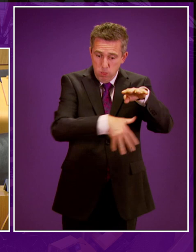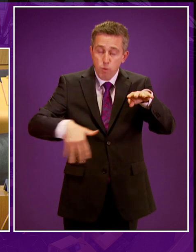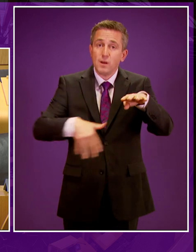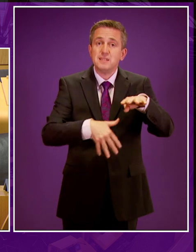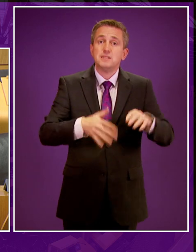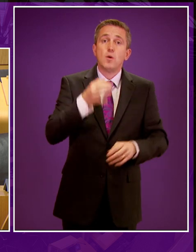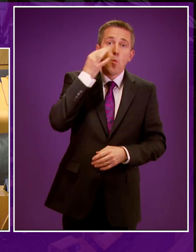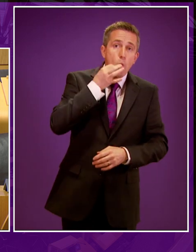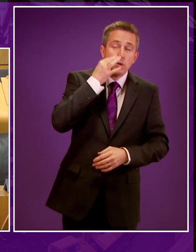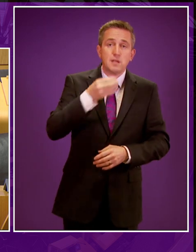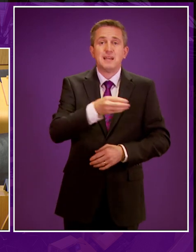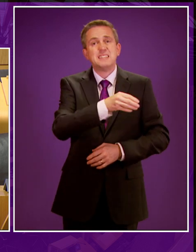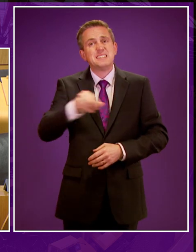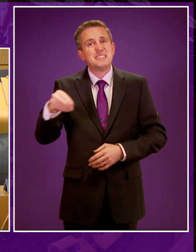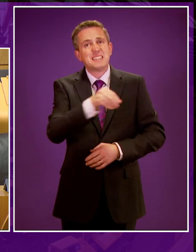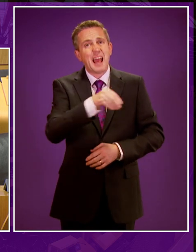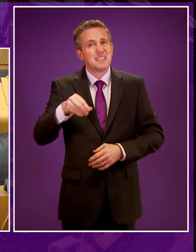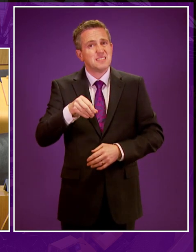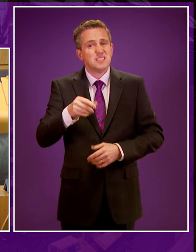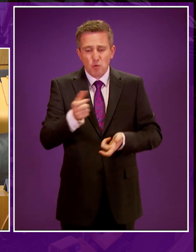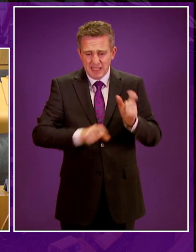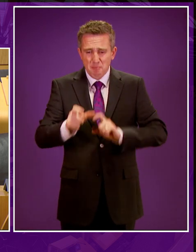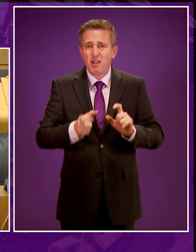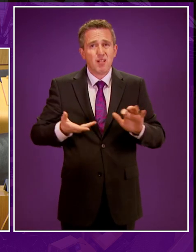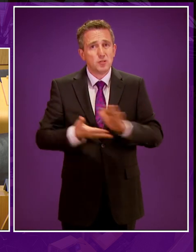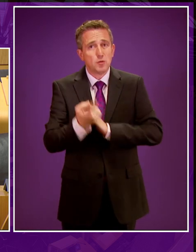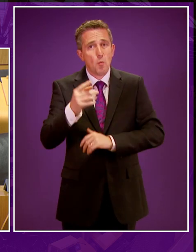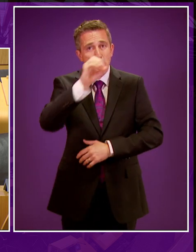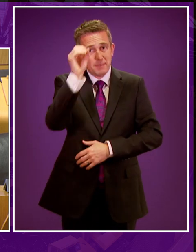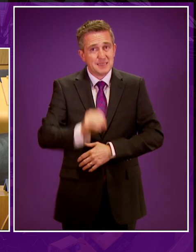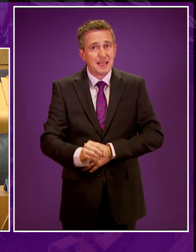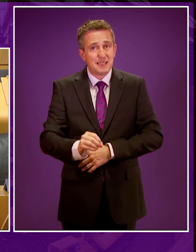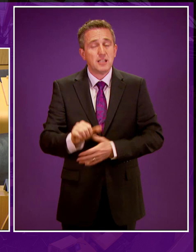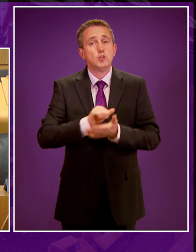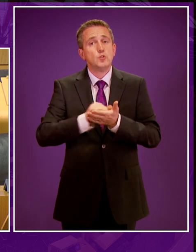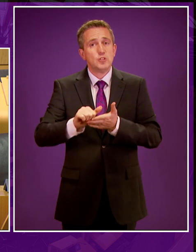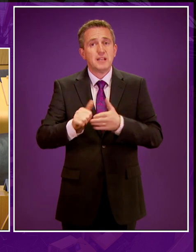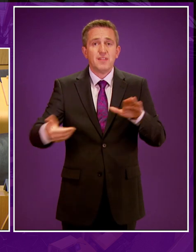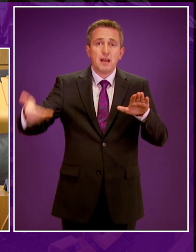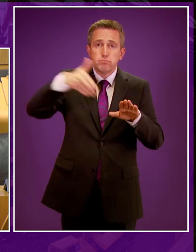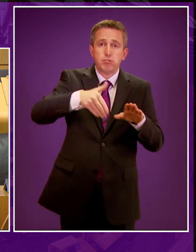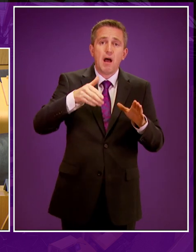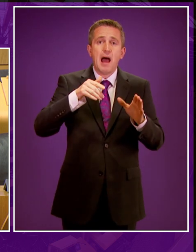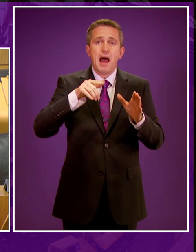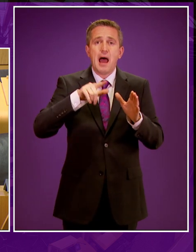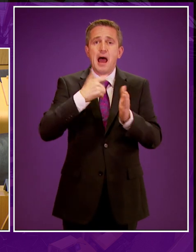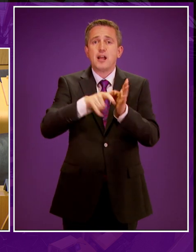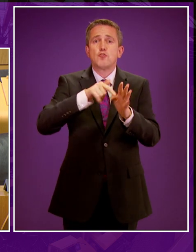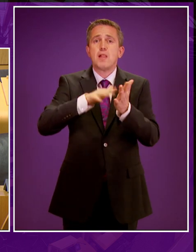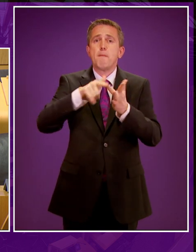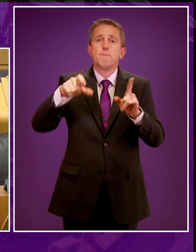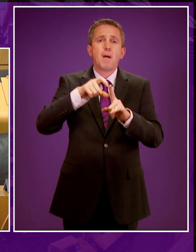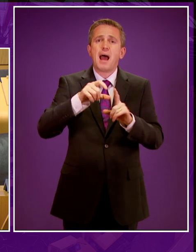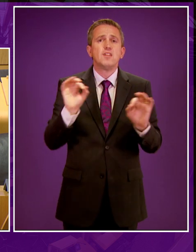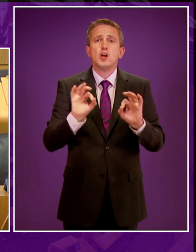and sand. So chemical additives equate to less than 1%. And these additives tend to be polyacrylamides, which are deemed to be